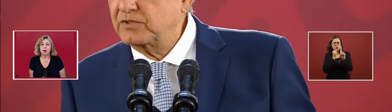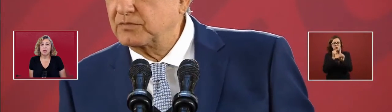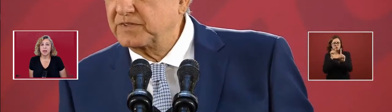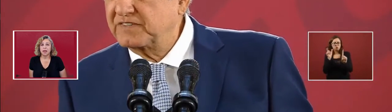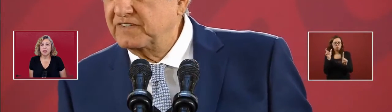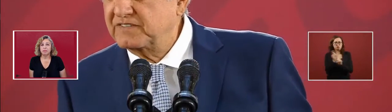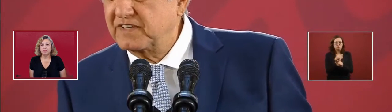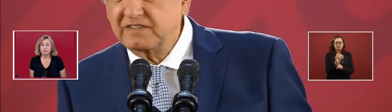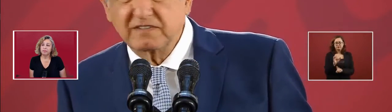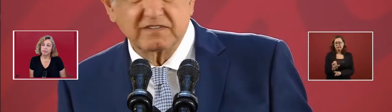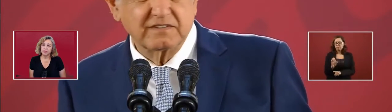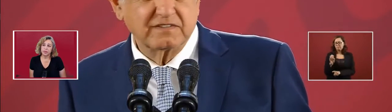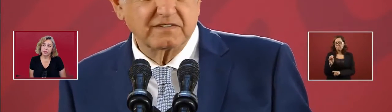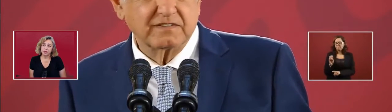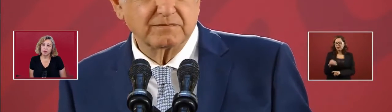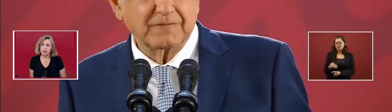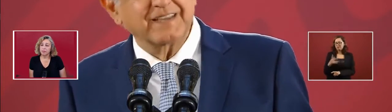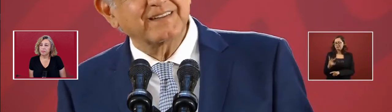guarding him.